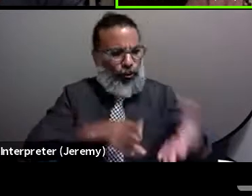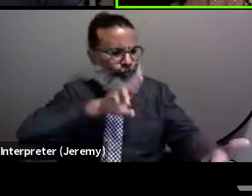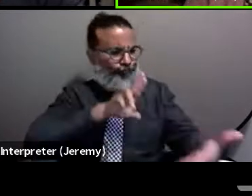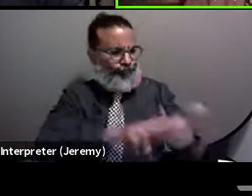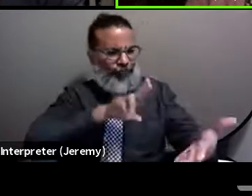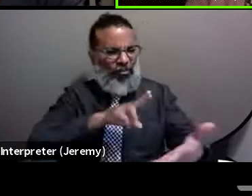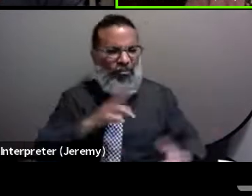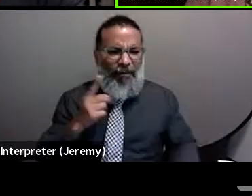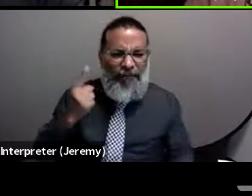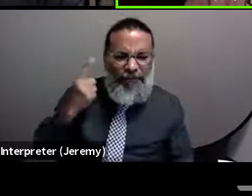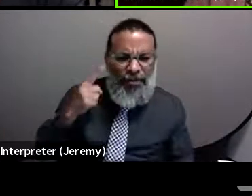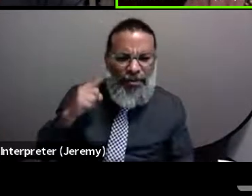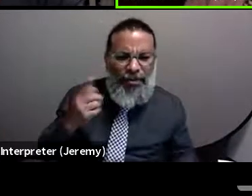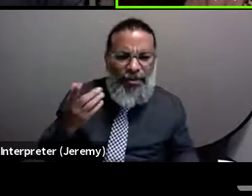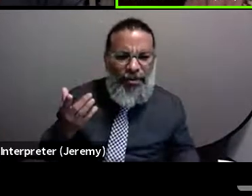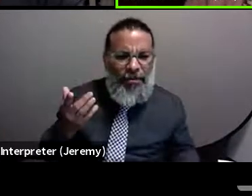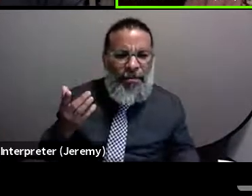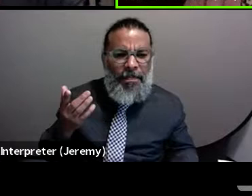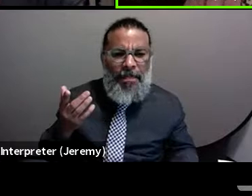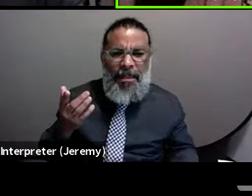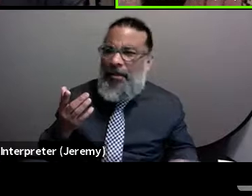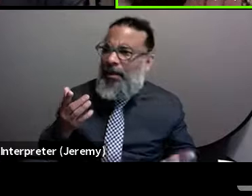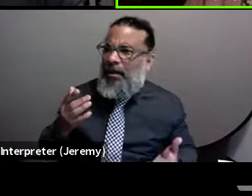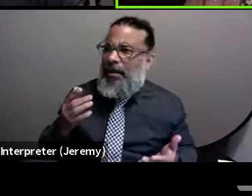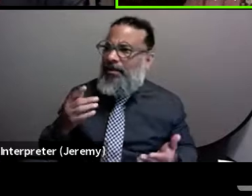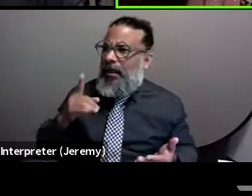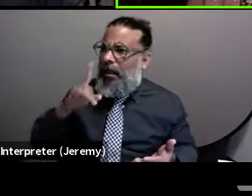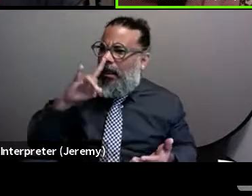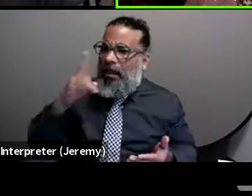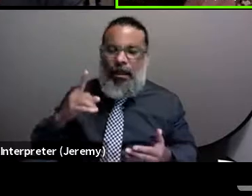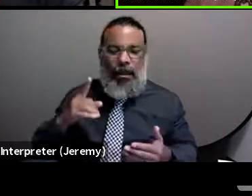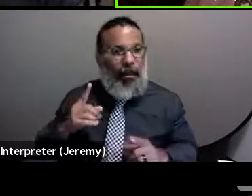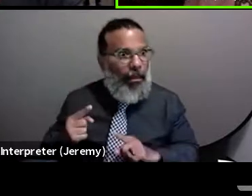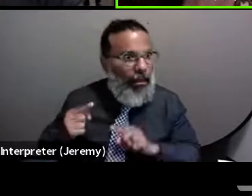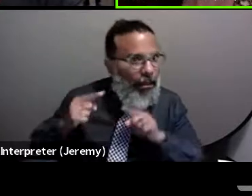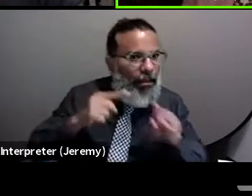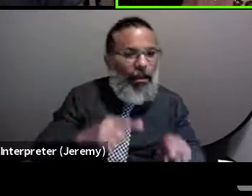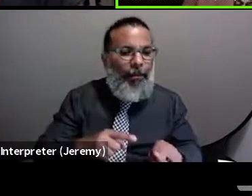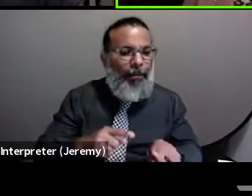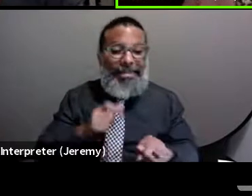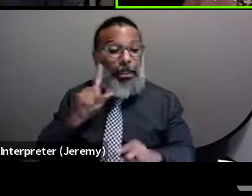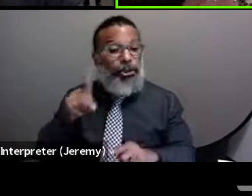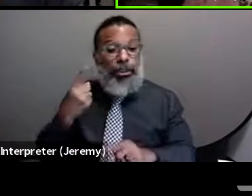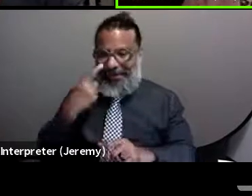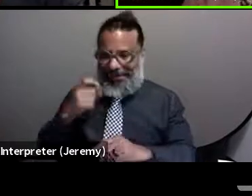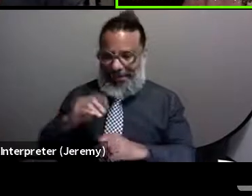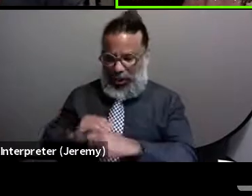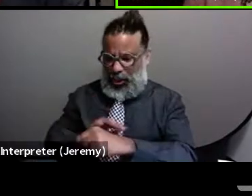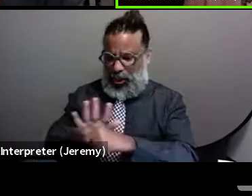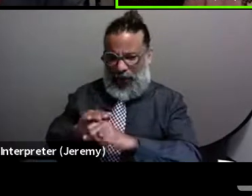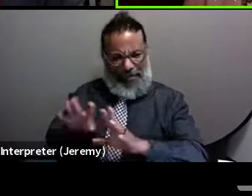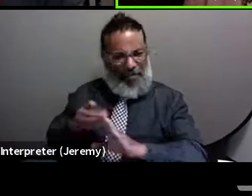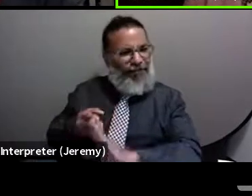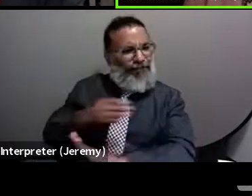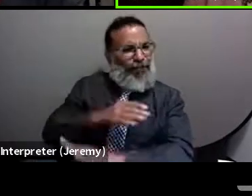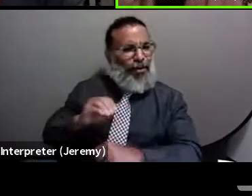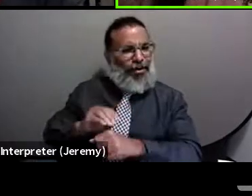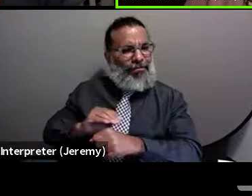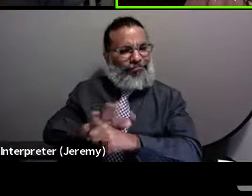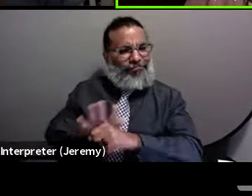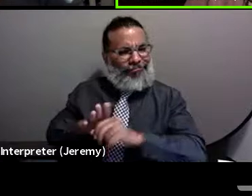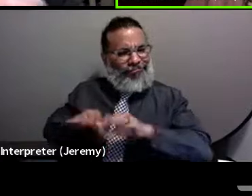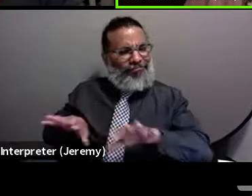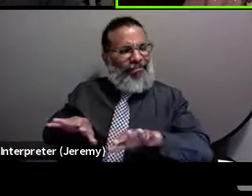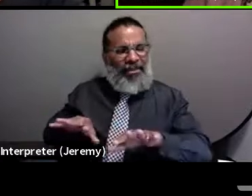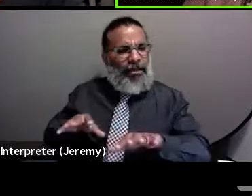doing that? That's never convenient for anybody. I don't think we needed COVID to tell us that. But I think just being able to